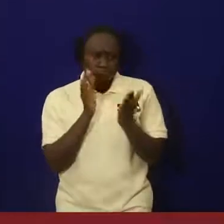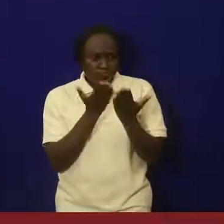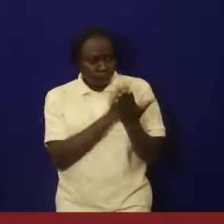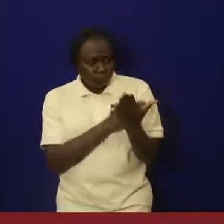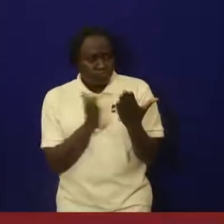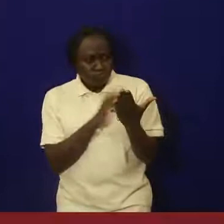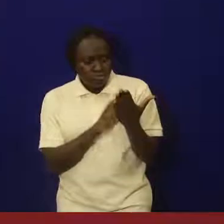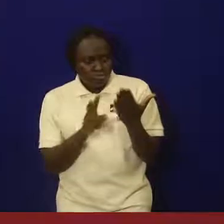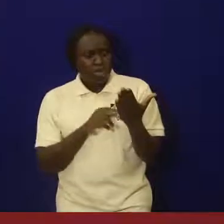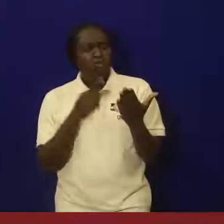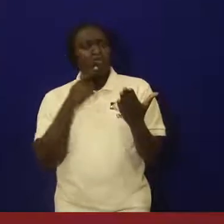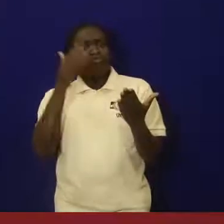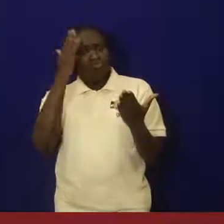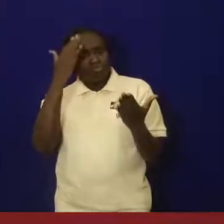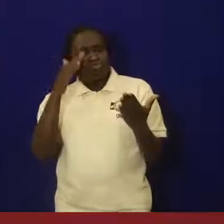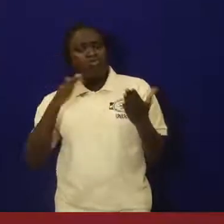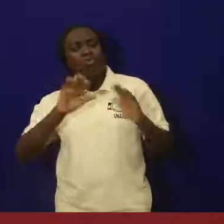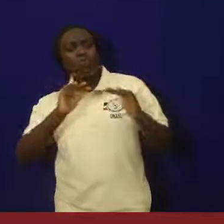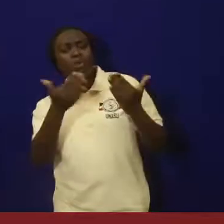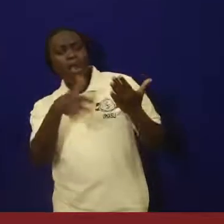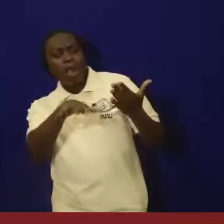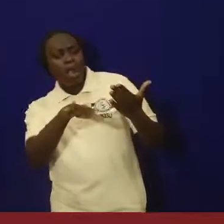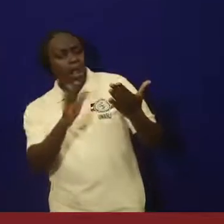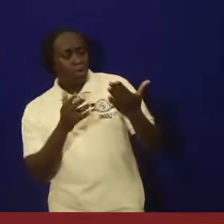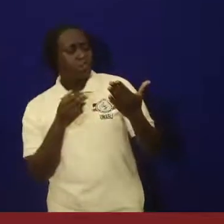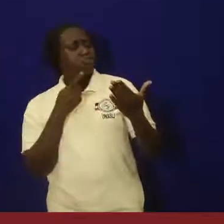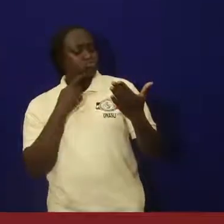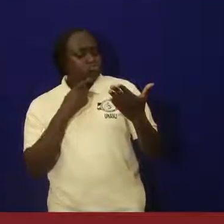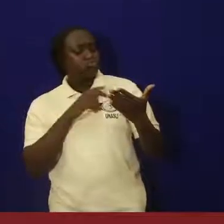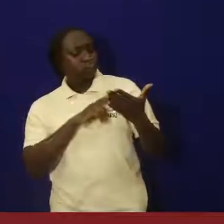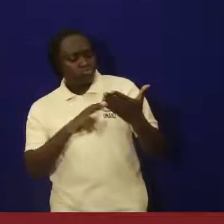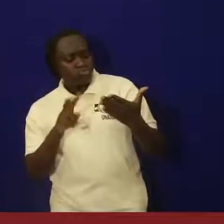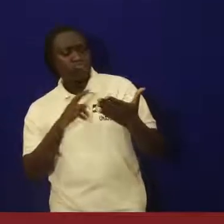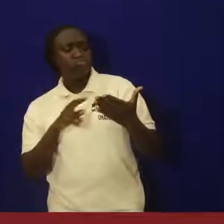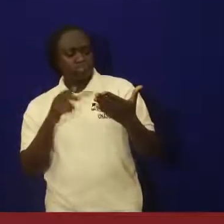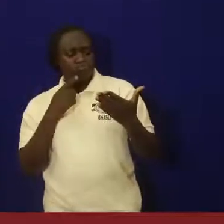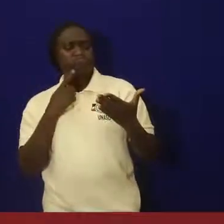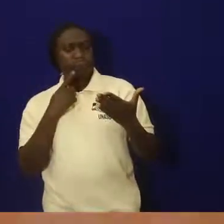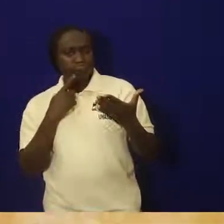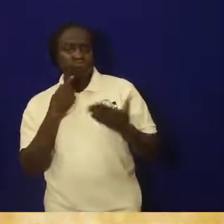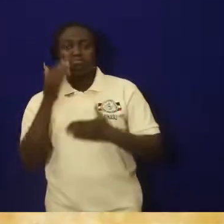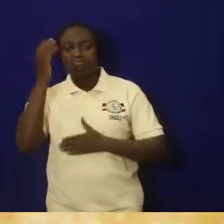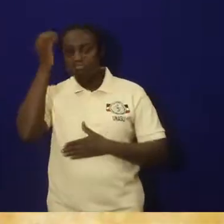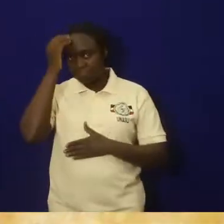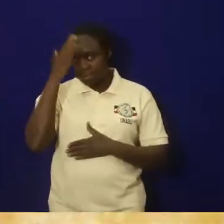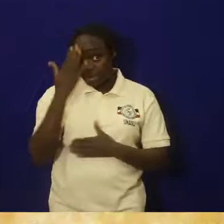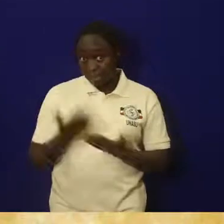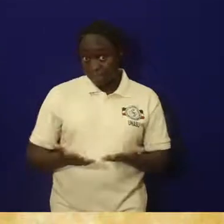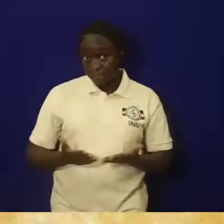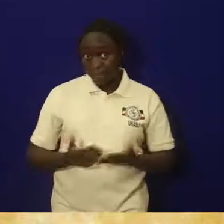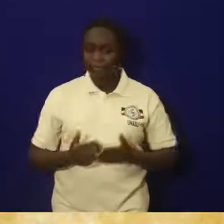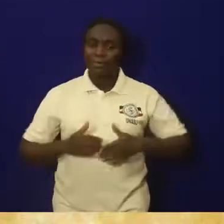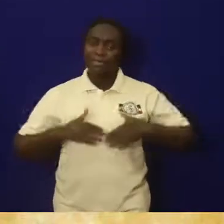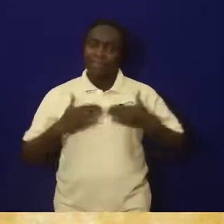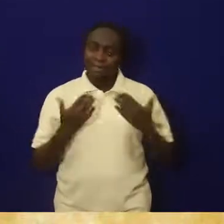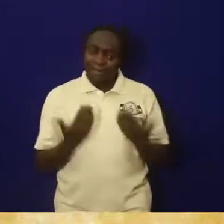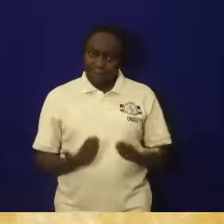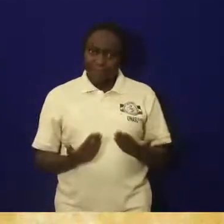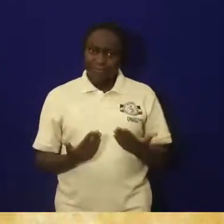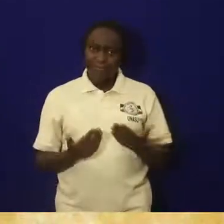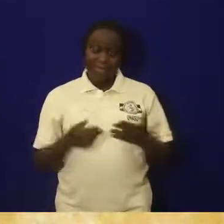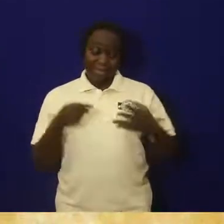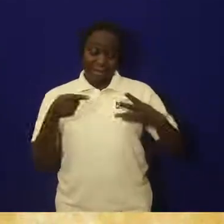forgiving society. Now, is writing for a